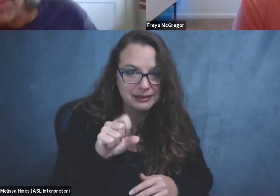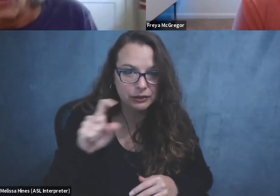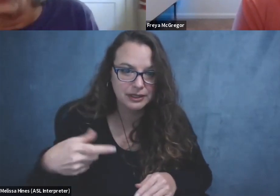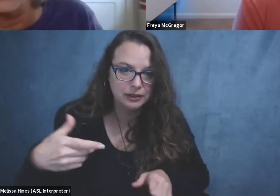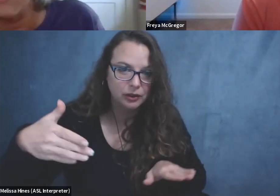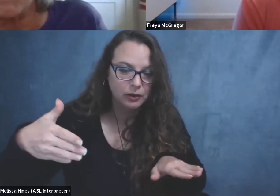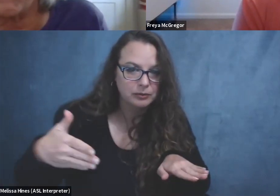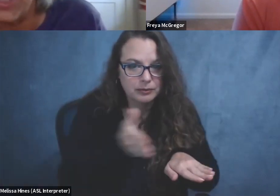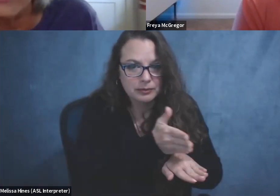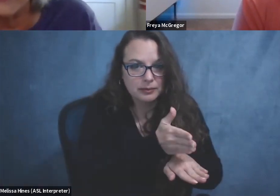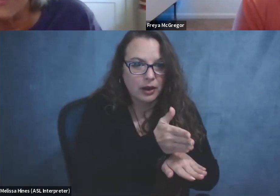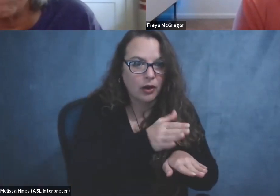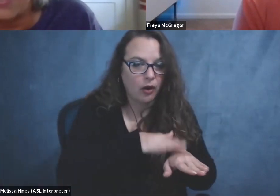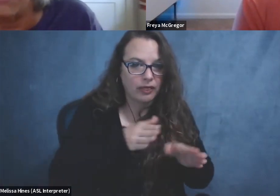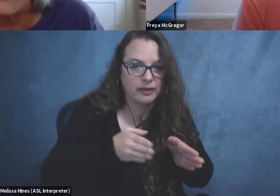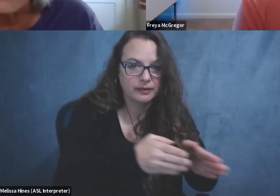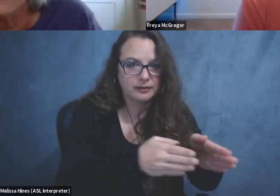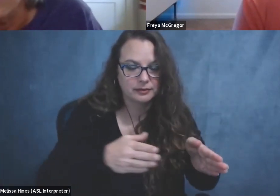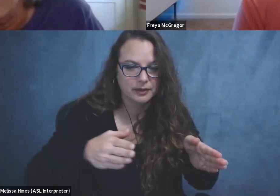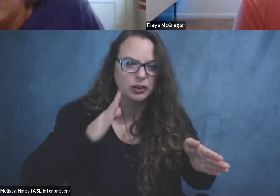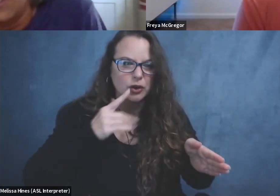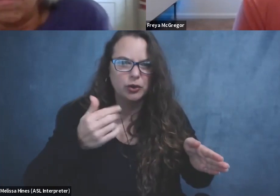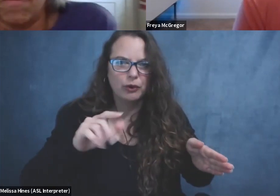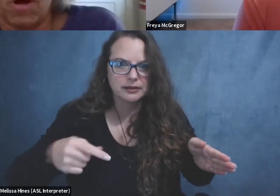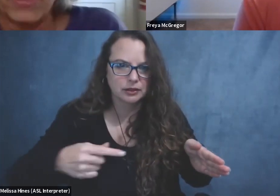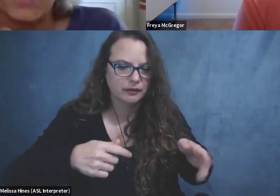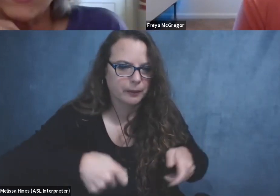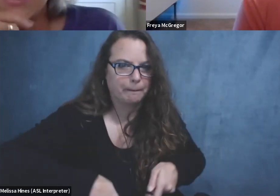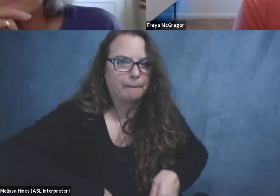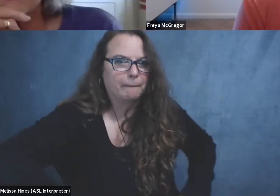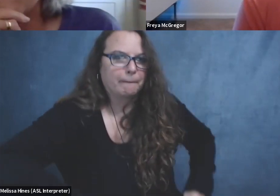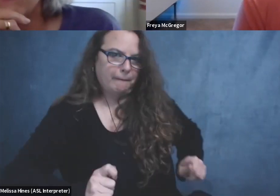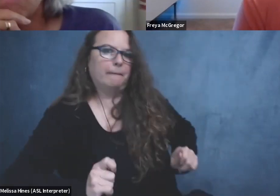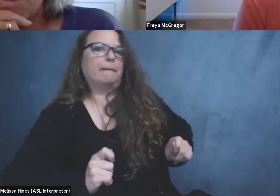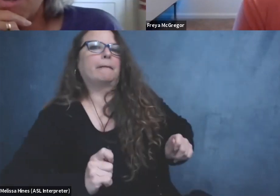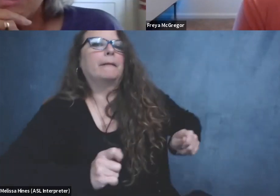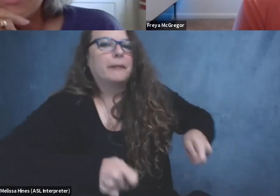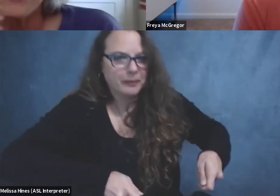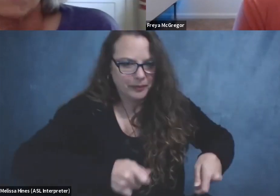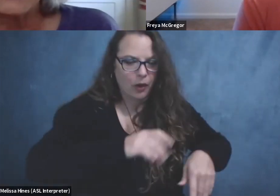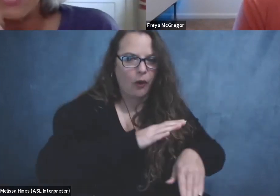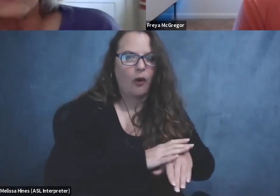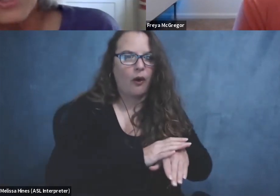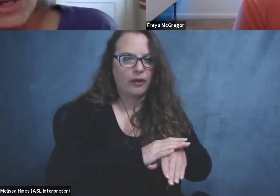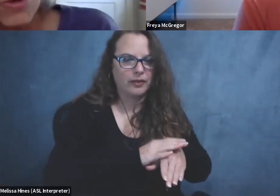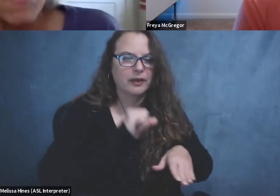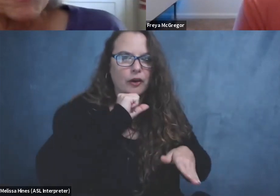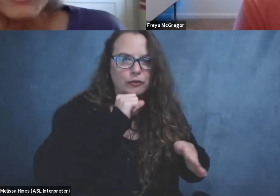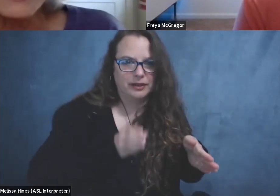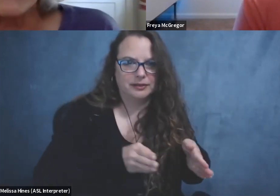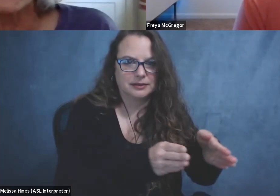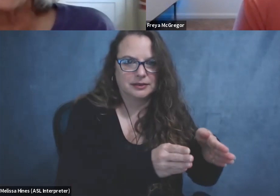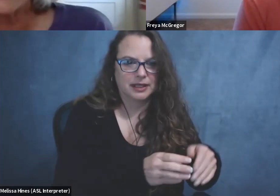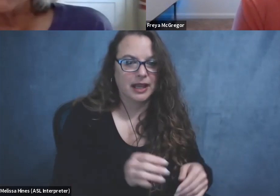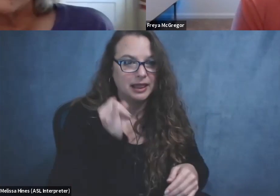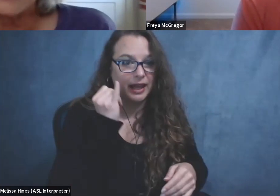you'll need to pop a little wheelie up the front to get back up it. Um, on the other hand, if you are coming down, like when you and I